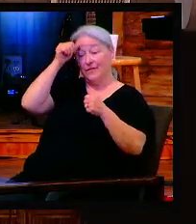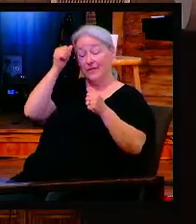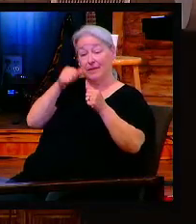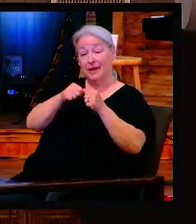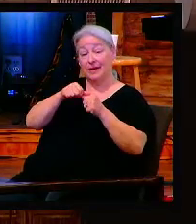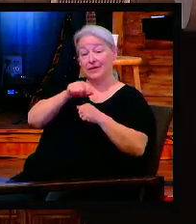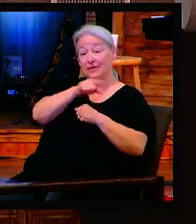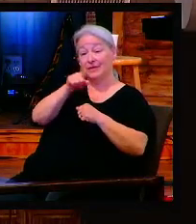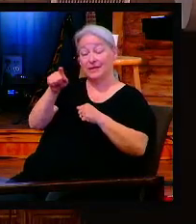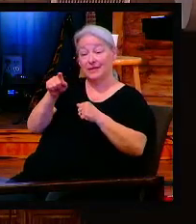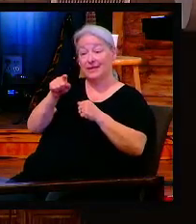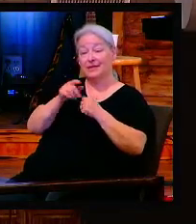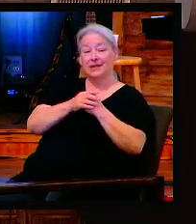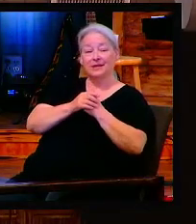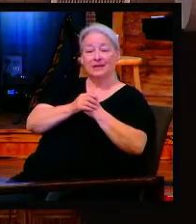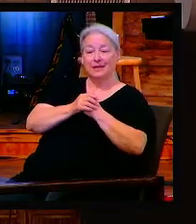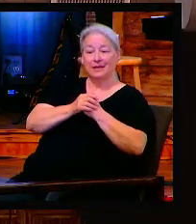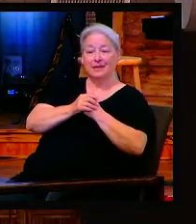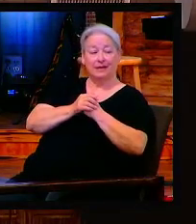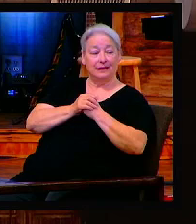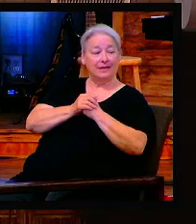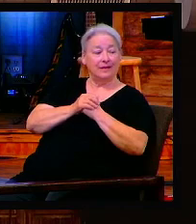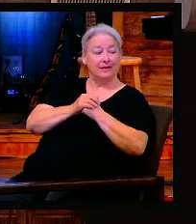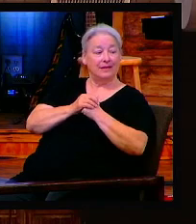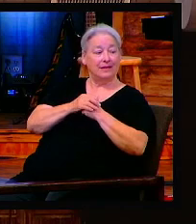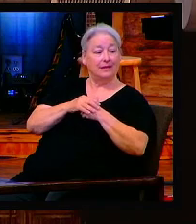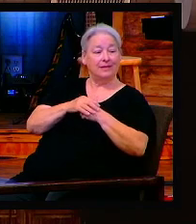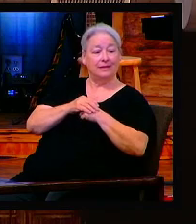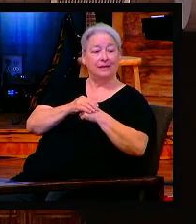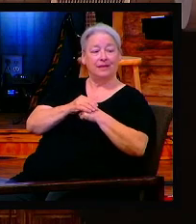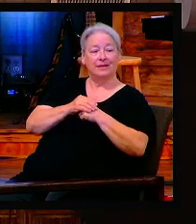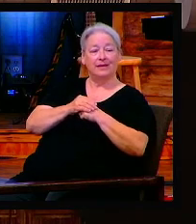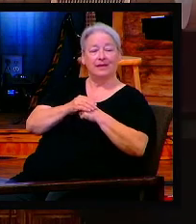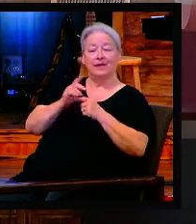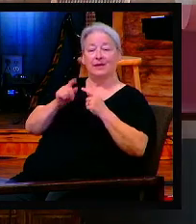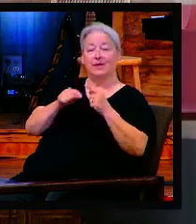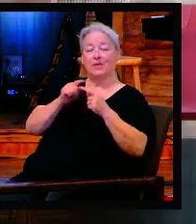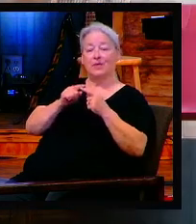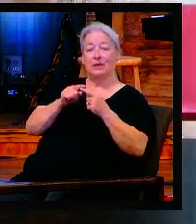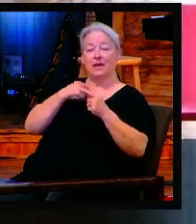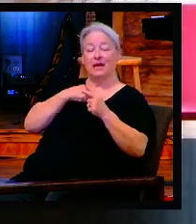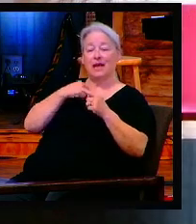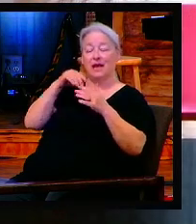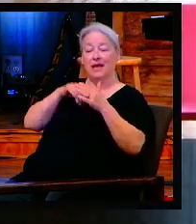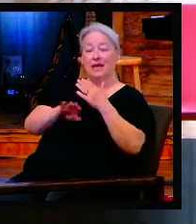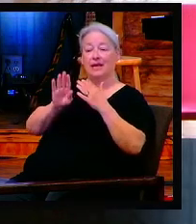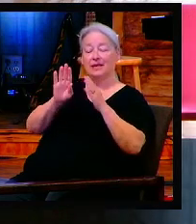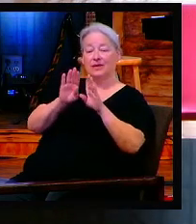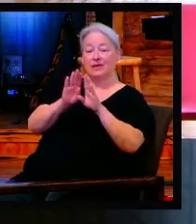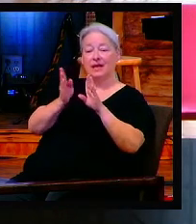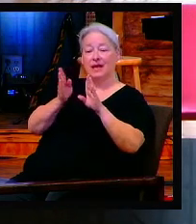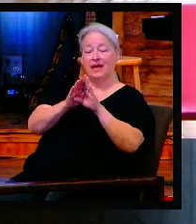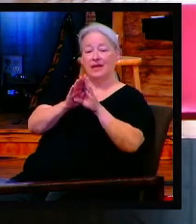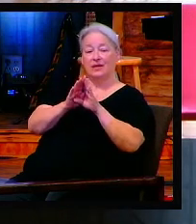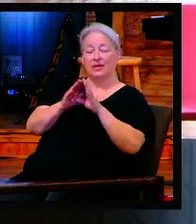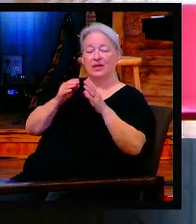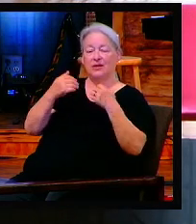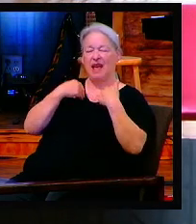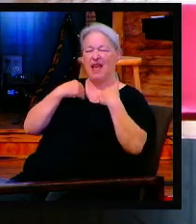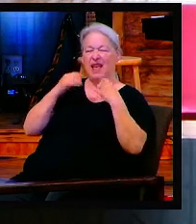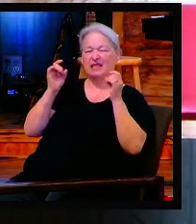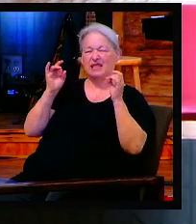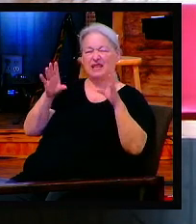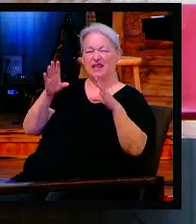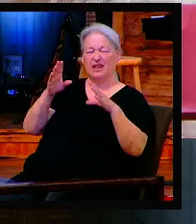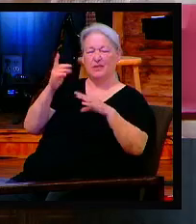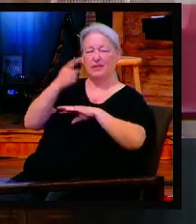Amen. I love a Sharpie. You can have all kinds of reminders. It is when I come into the house, let's say anybody ever come home and you had a terrible day? Raise